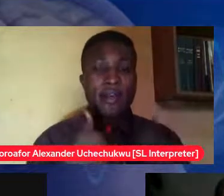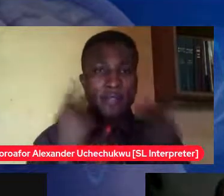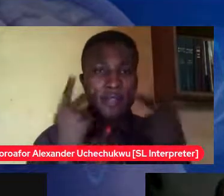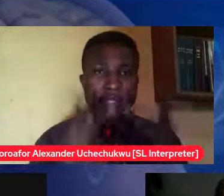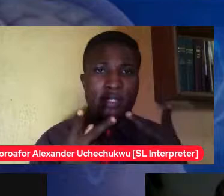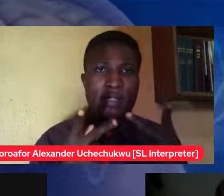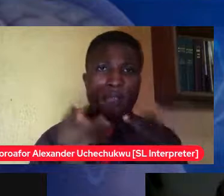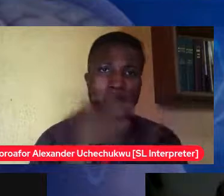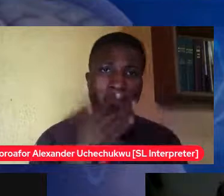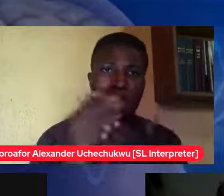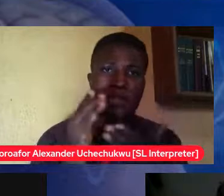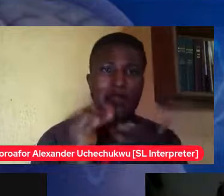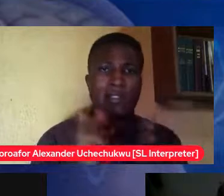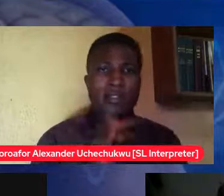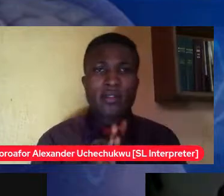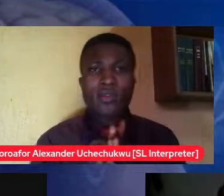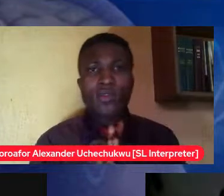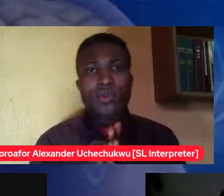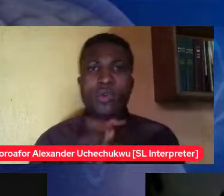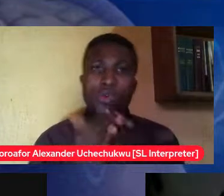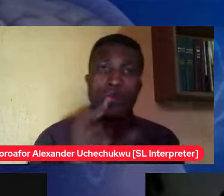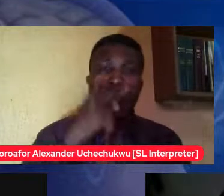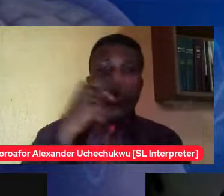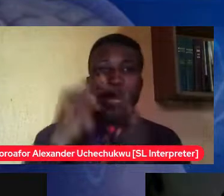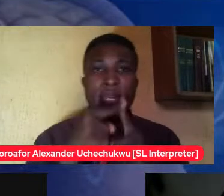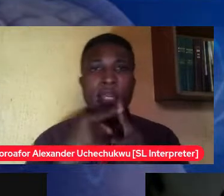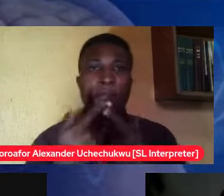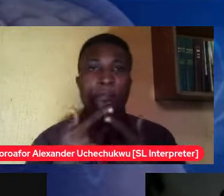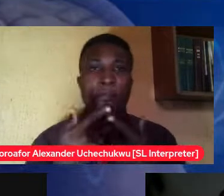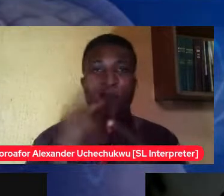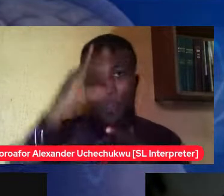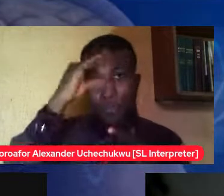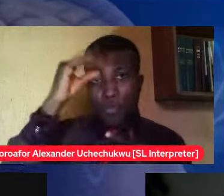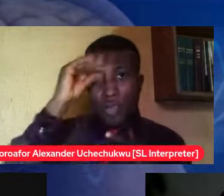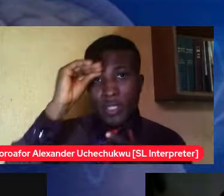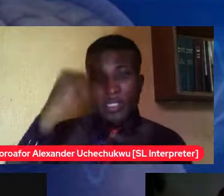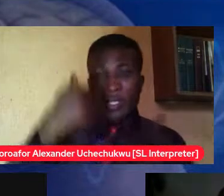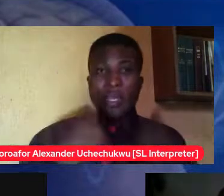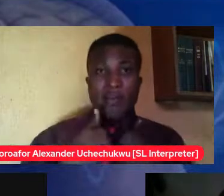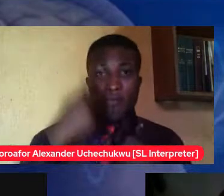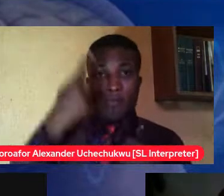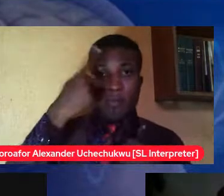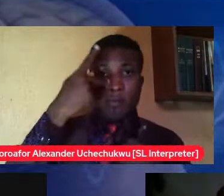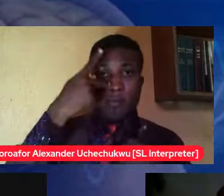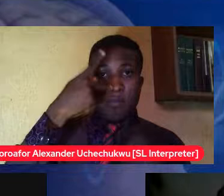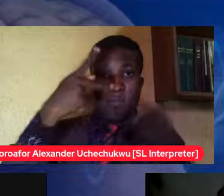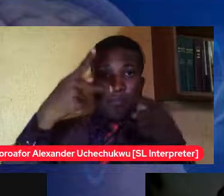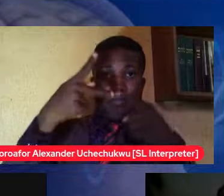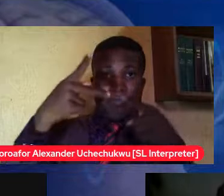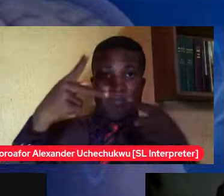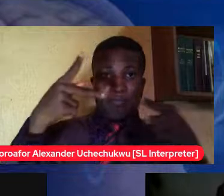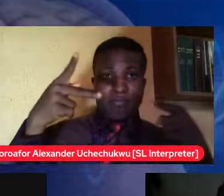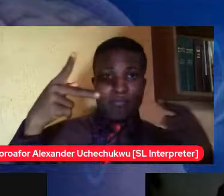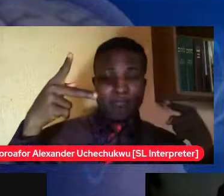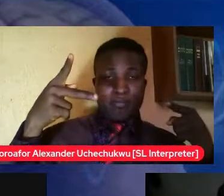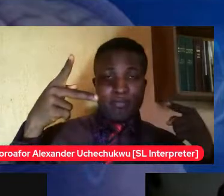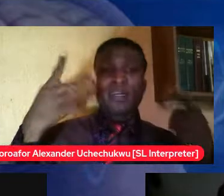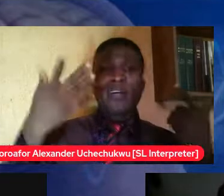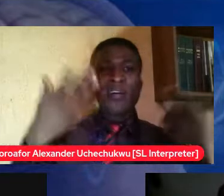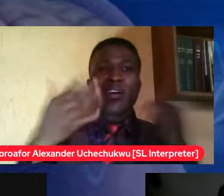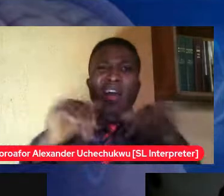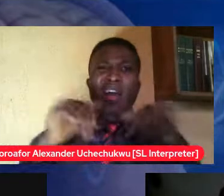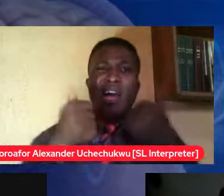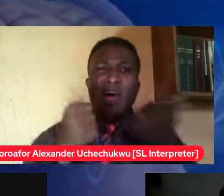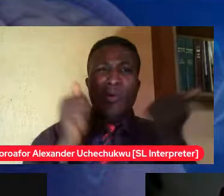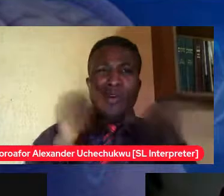erection um how do we manage it you know should we should we not and all of that some people so poor